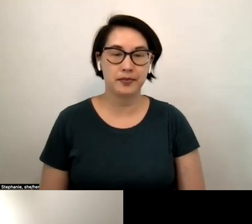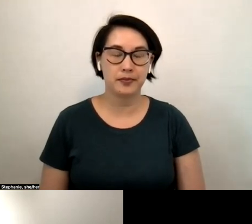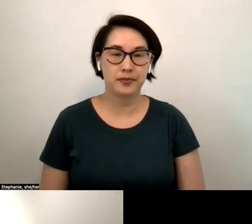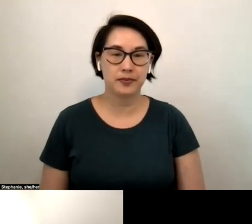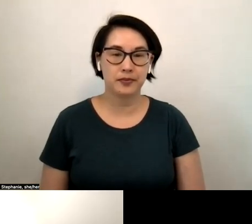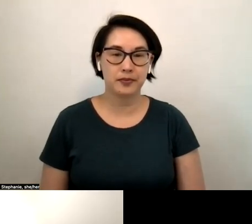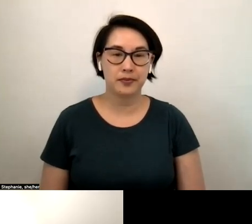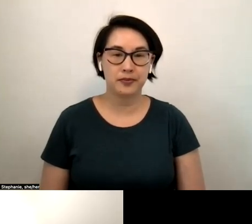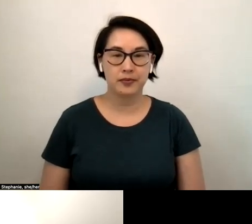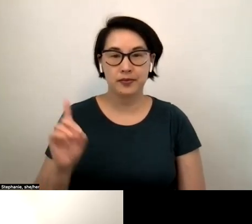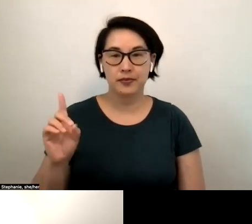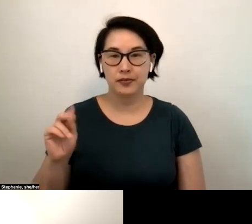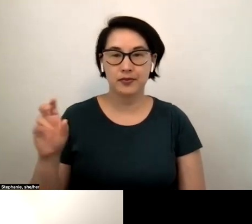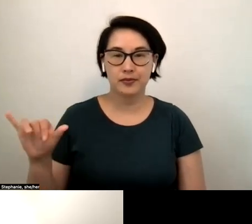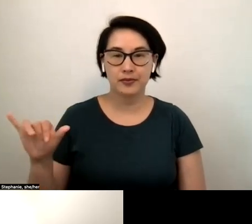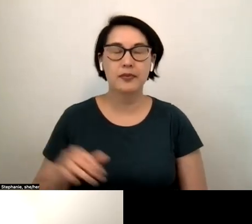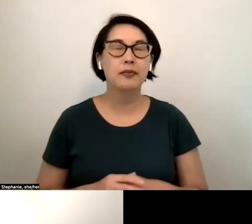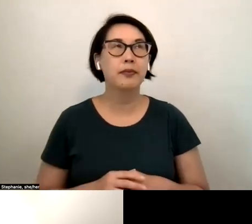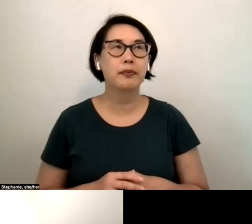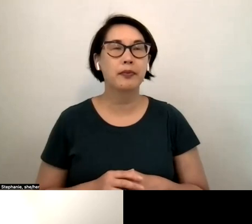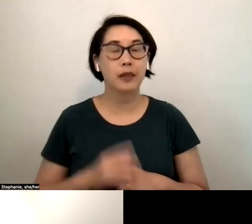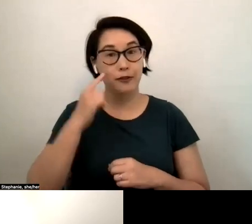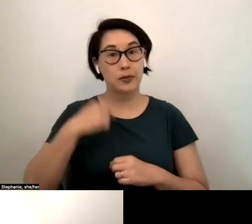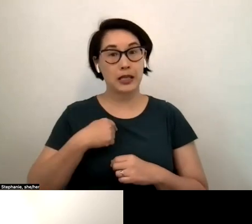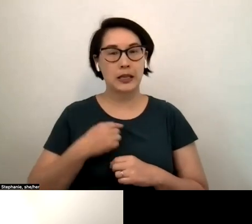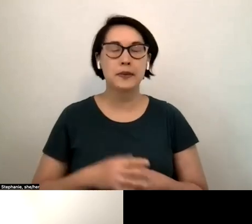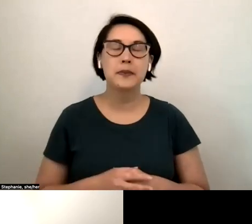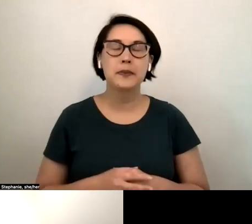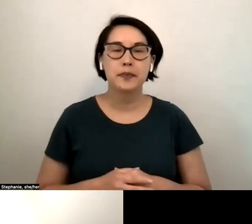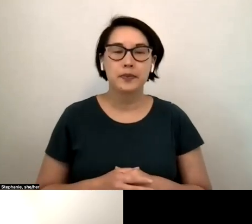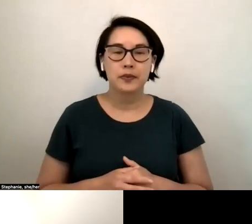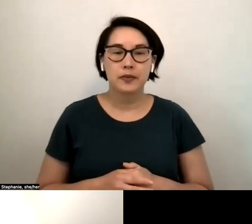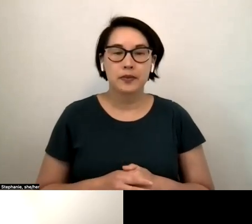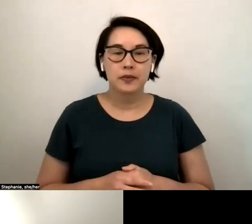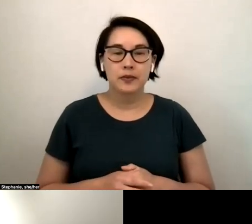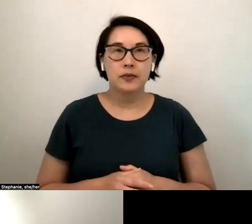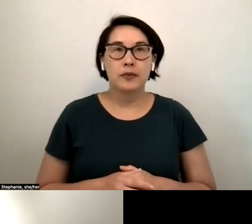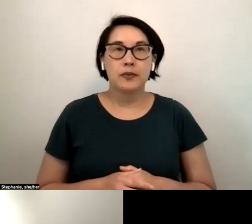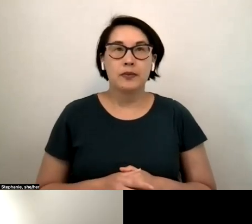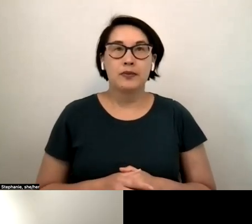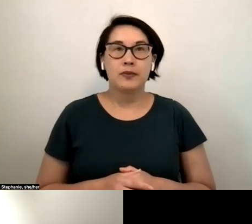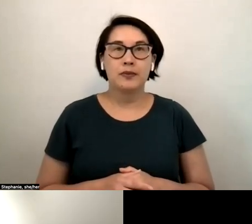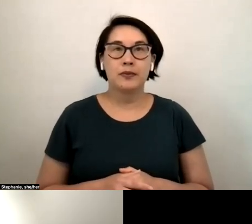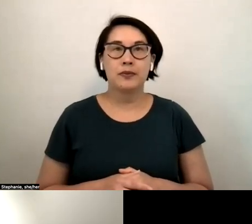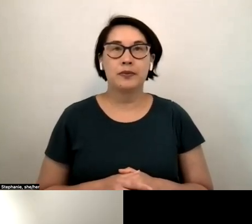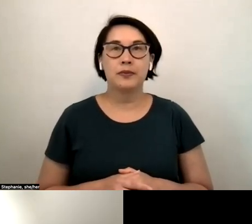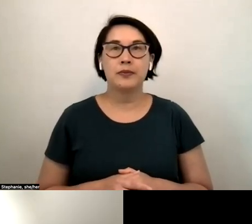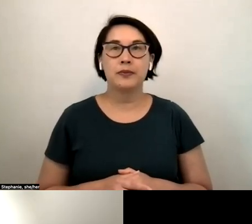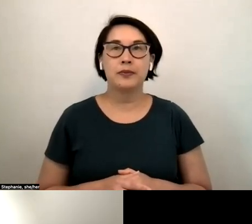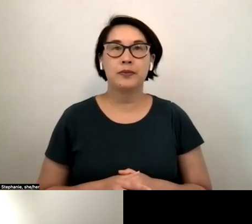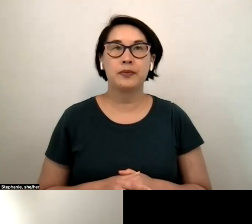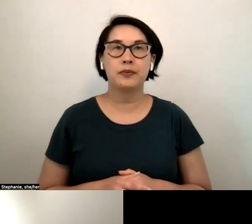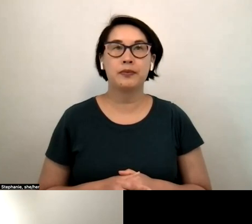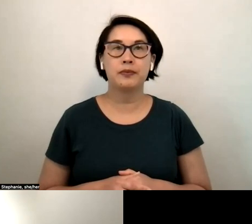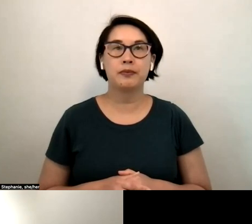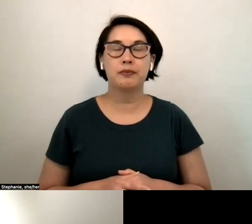um what comes what comes up for me um is that uh you